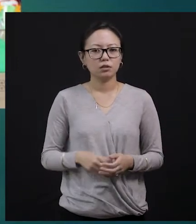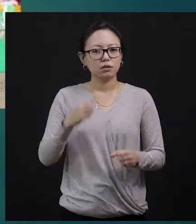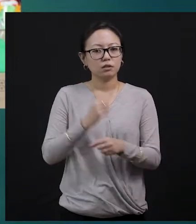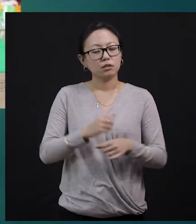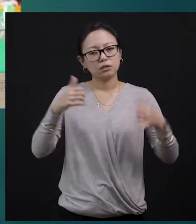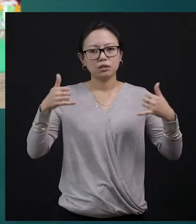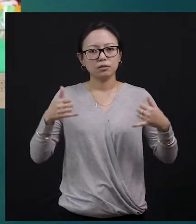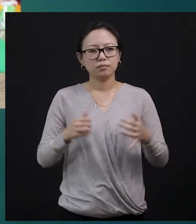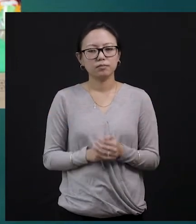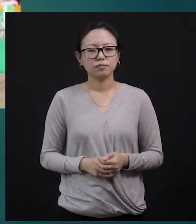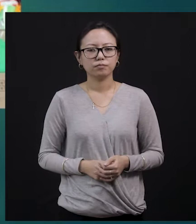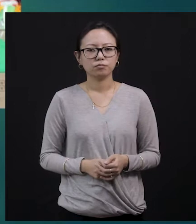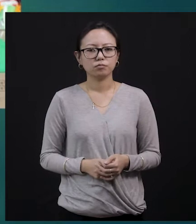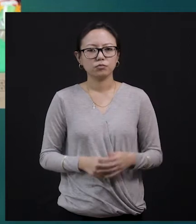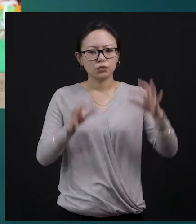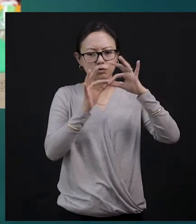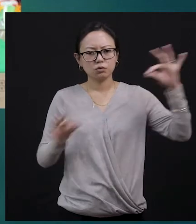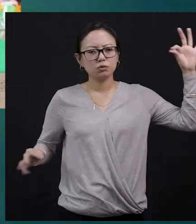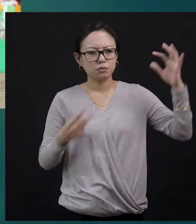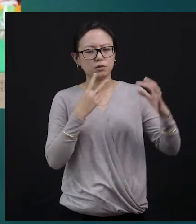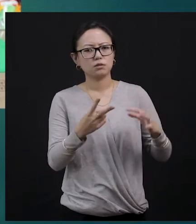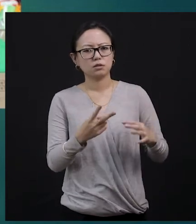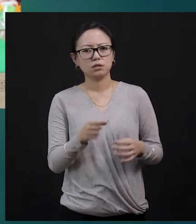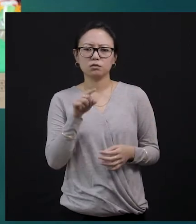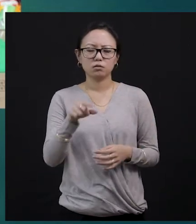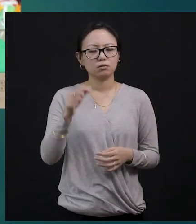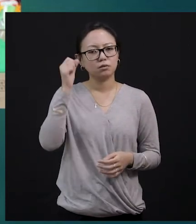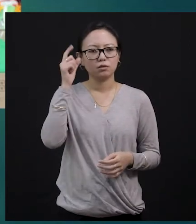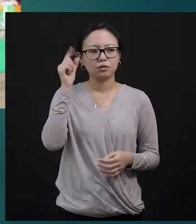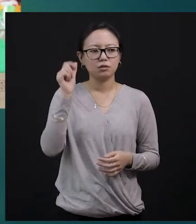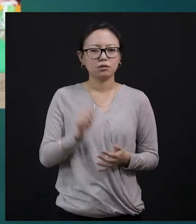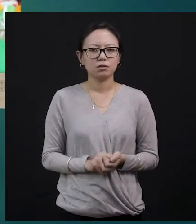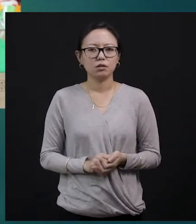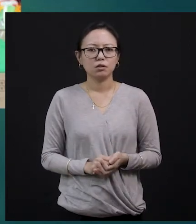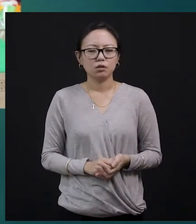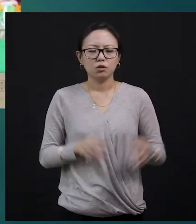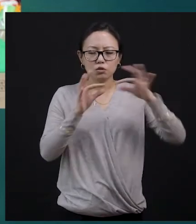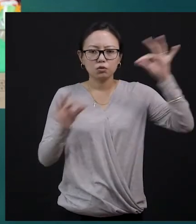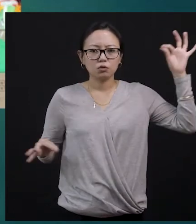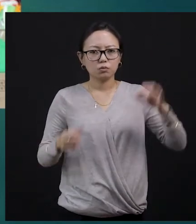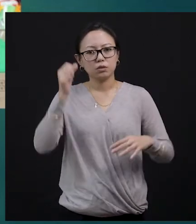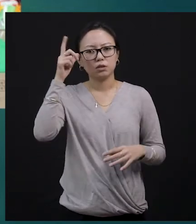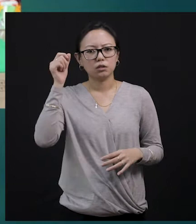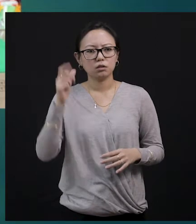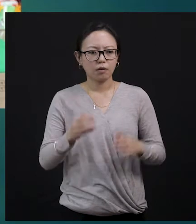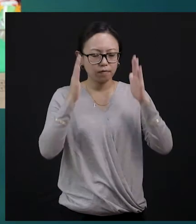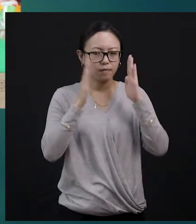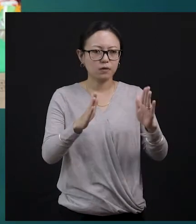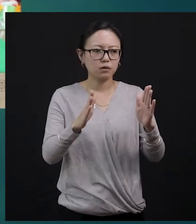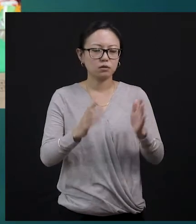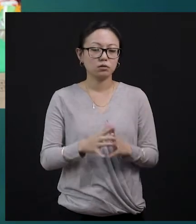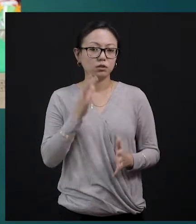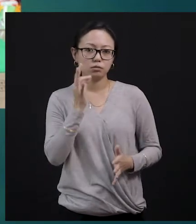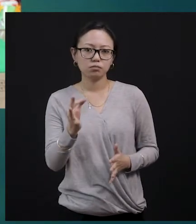that at the end of the story, okay? So in order to understand everything, you have to be focused here and you have to be listening with